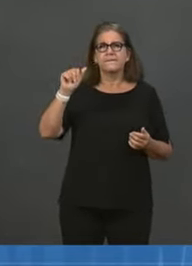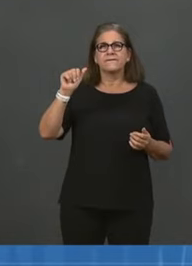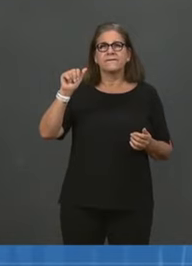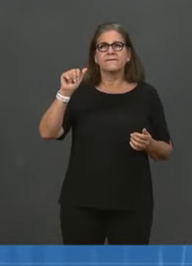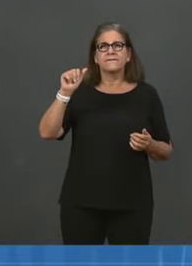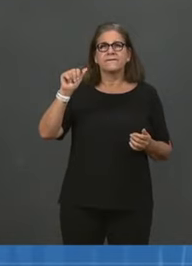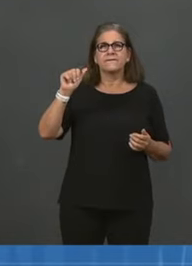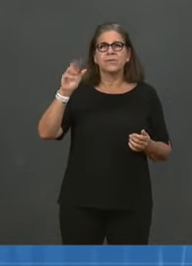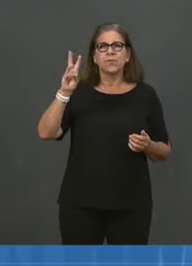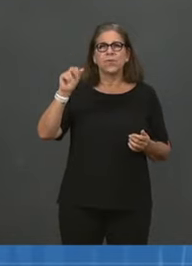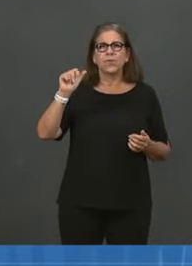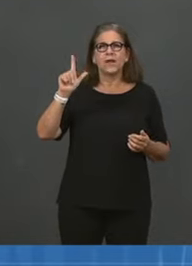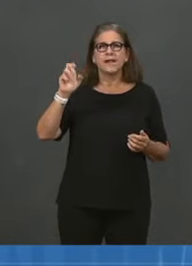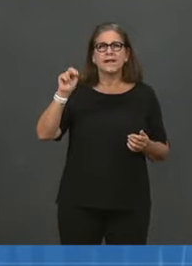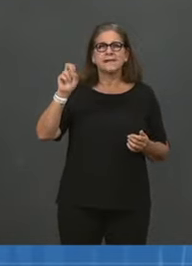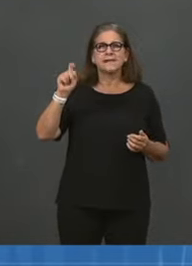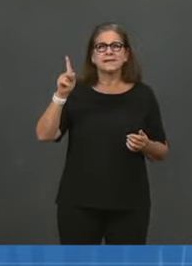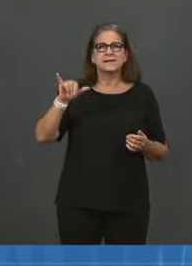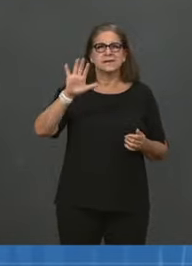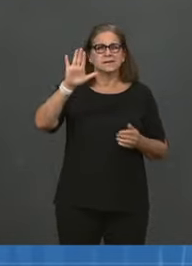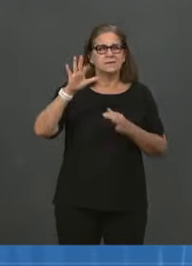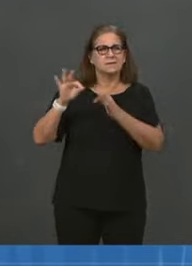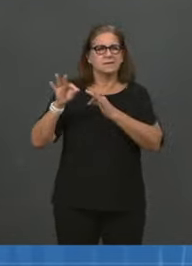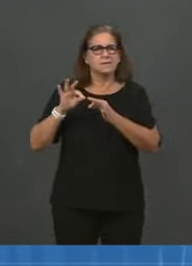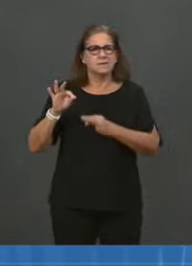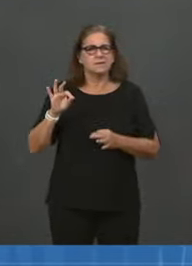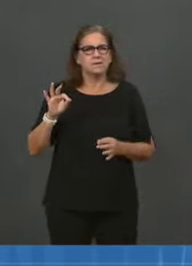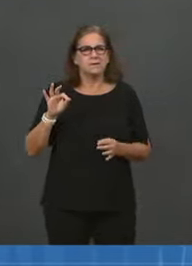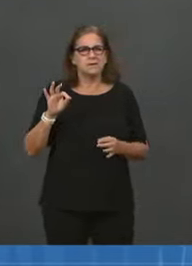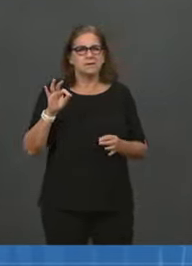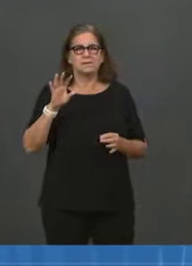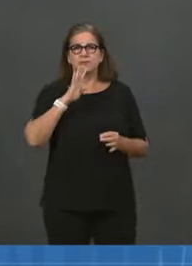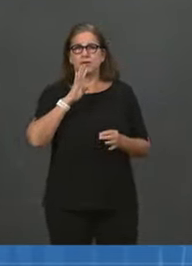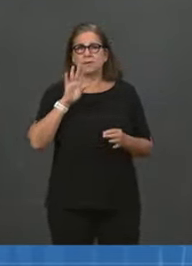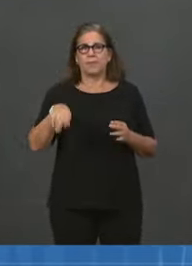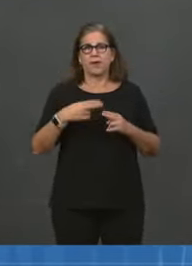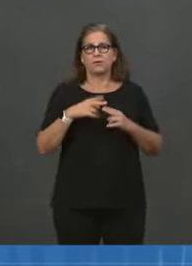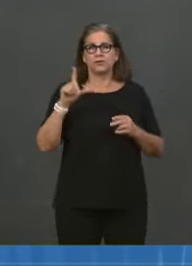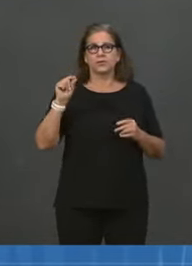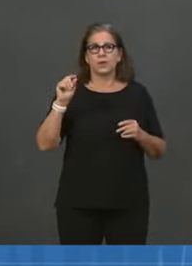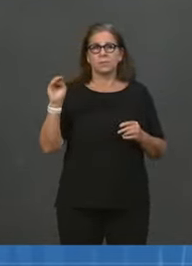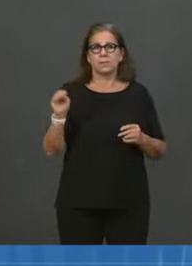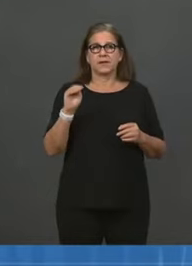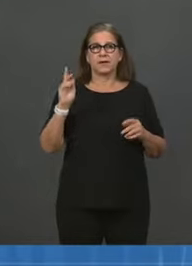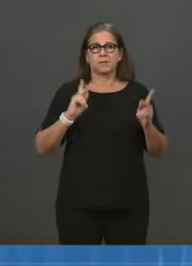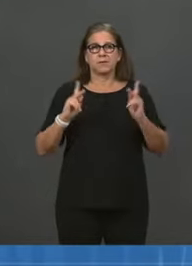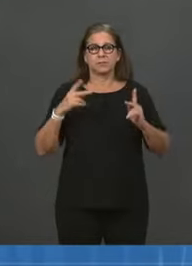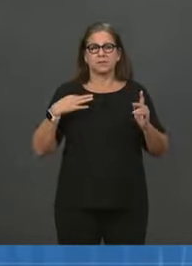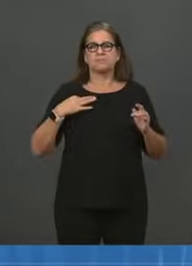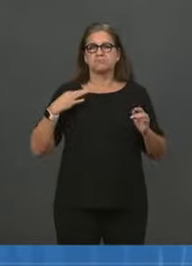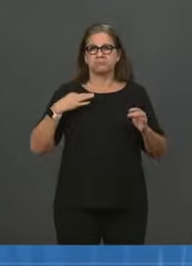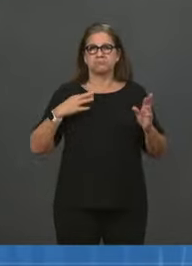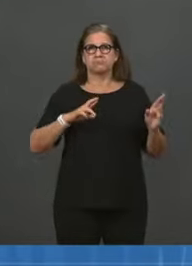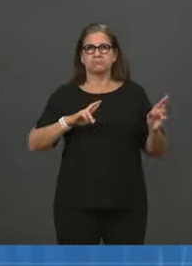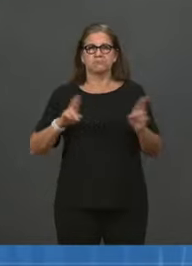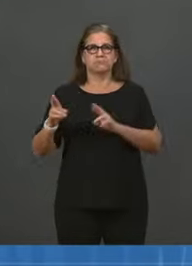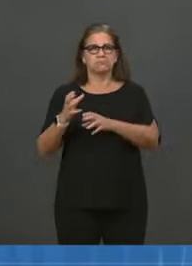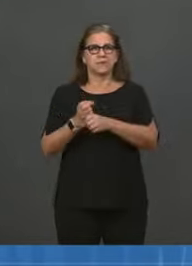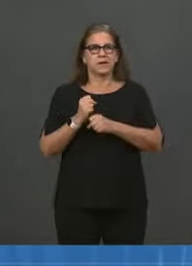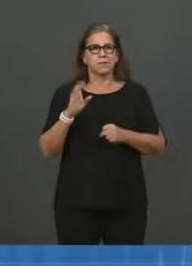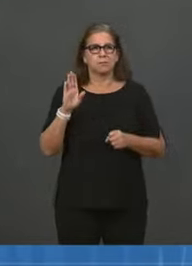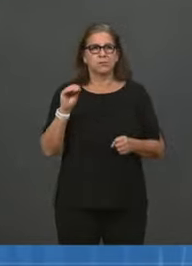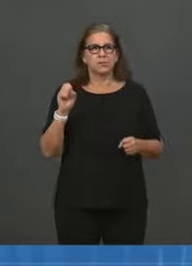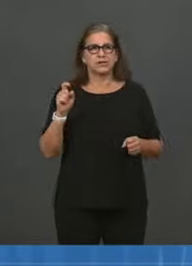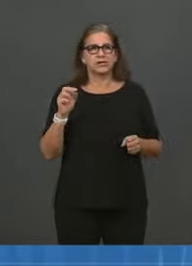for a booster in the coming months. That's two out of three fully vaccinated adults in the U.S.